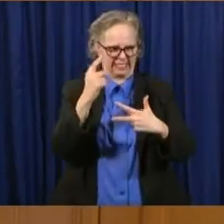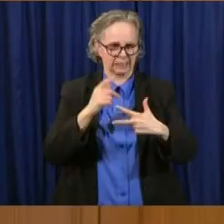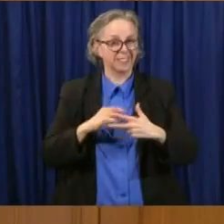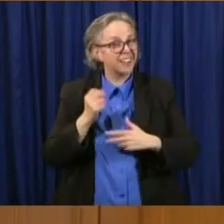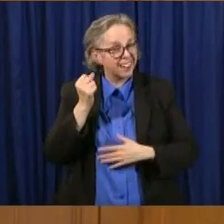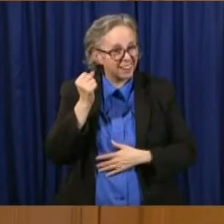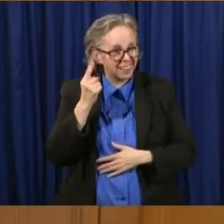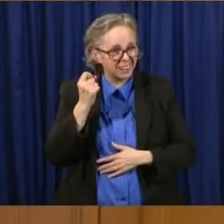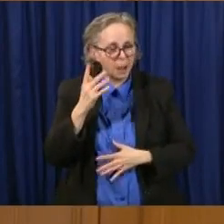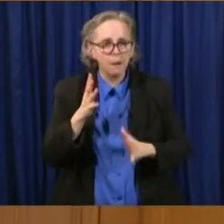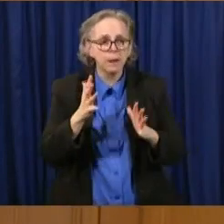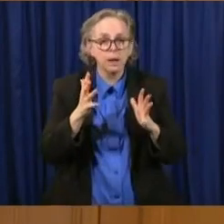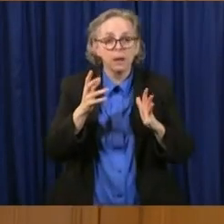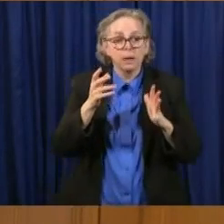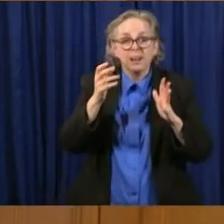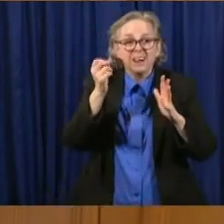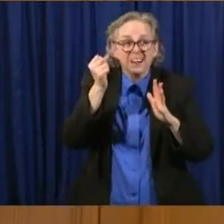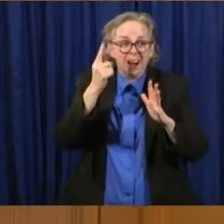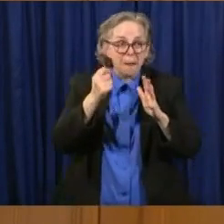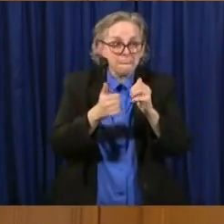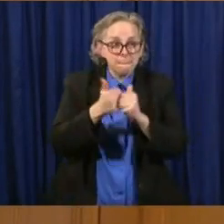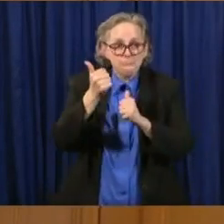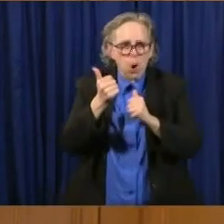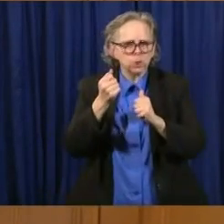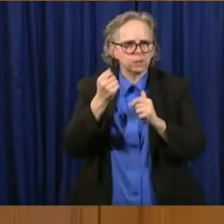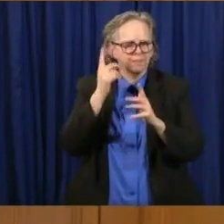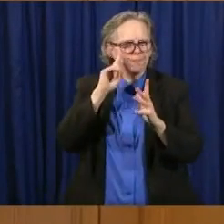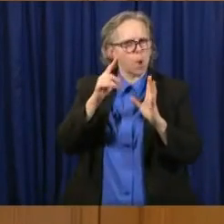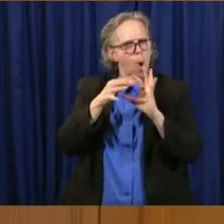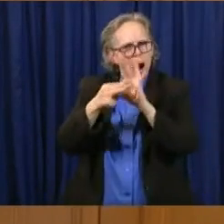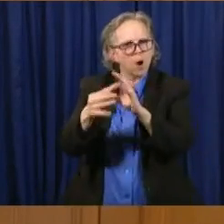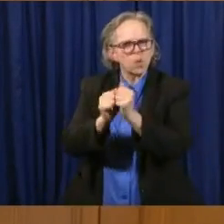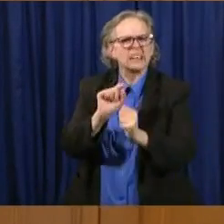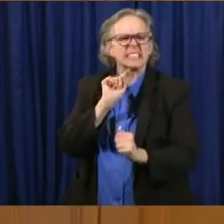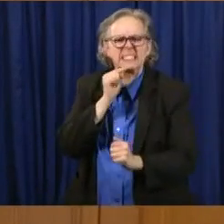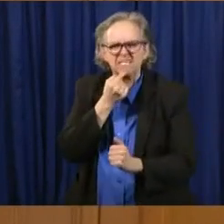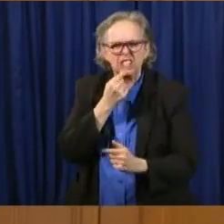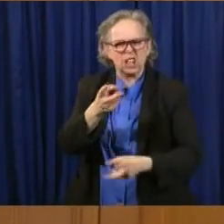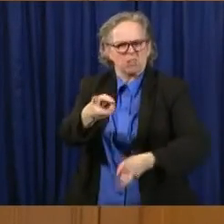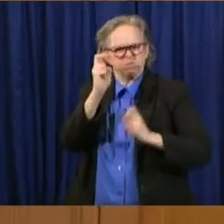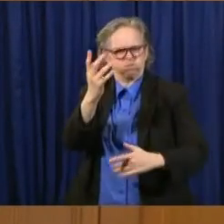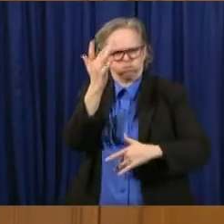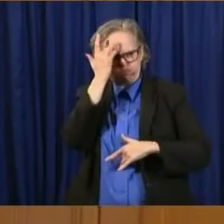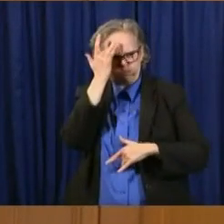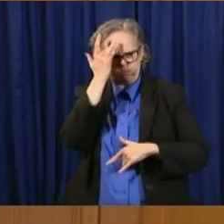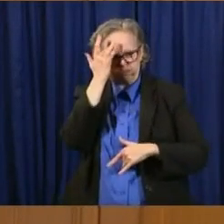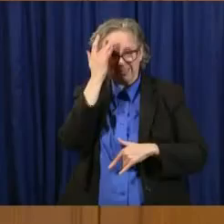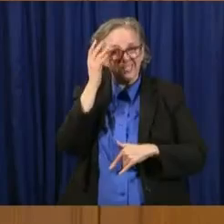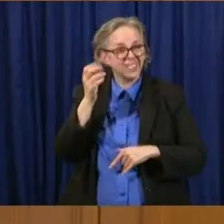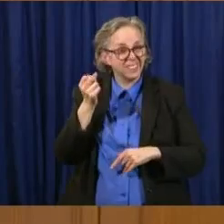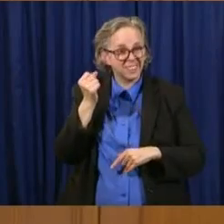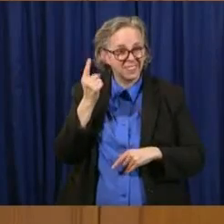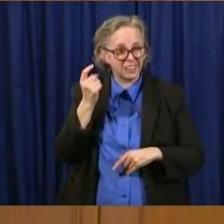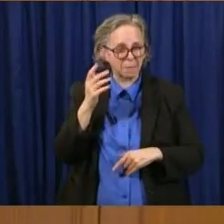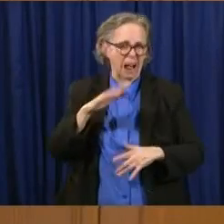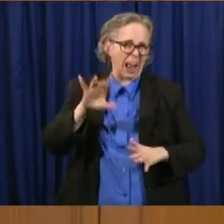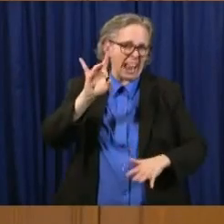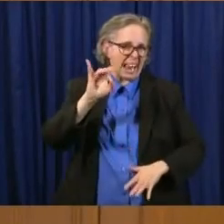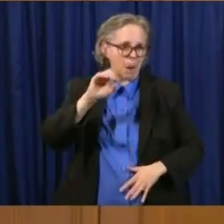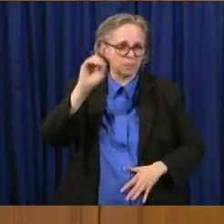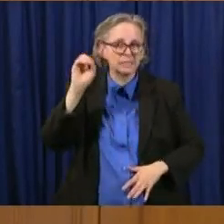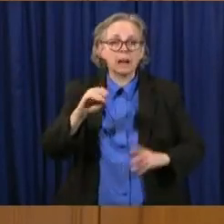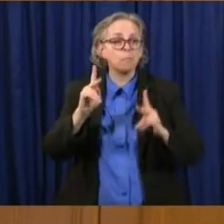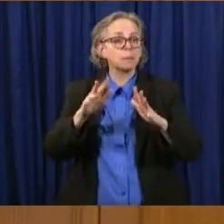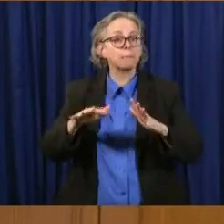was, was going to be a best guess and a fraction of them because about 80% of people right now are being diagnosed